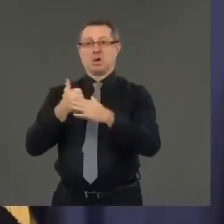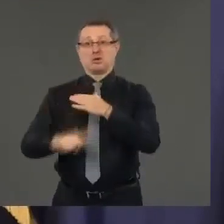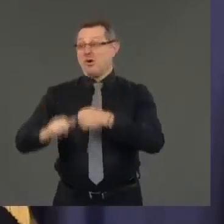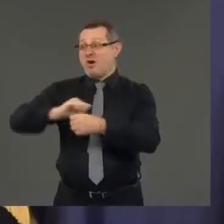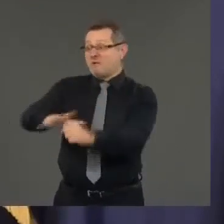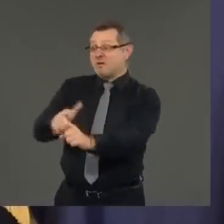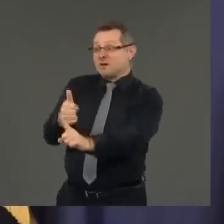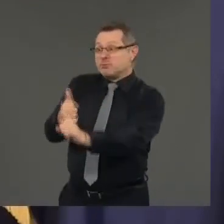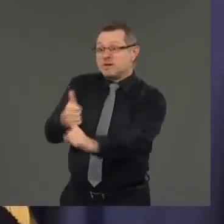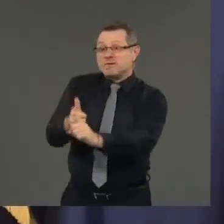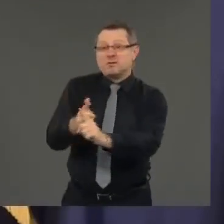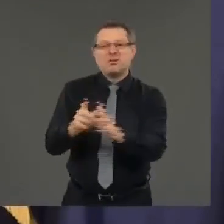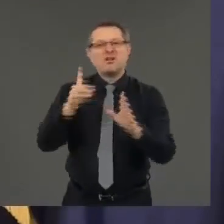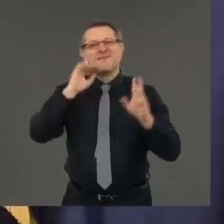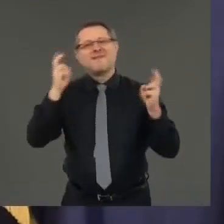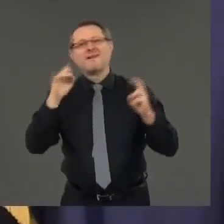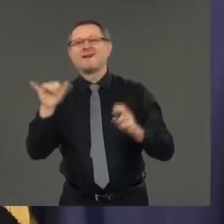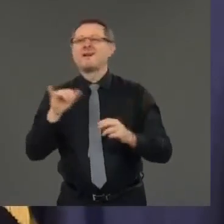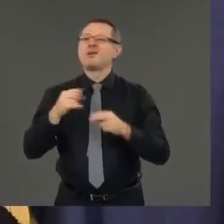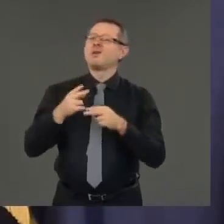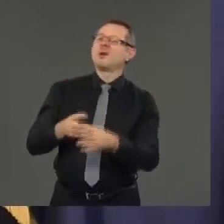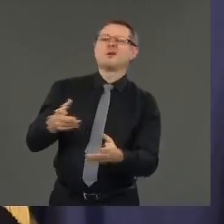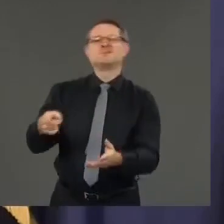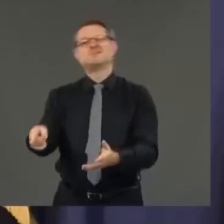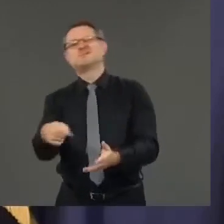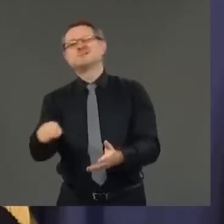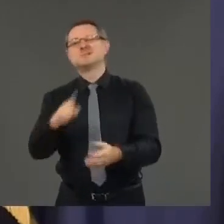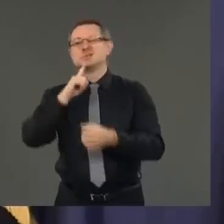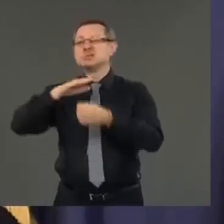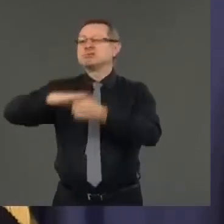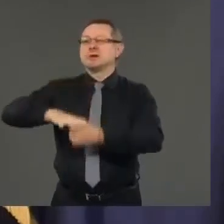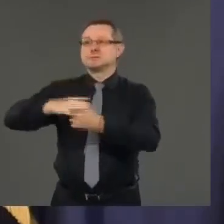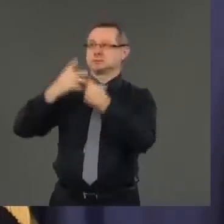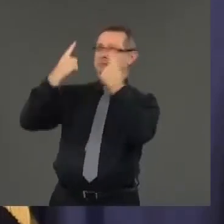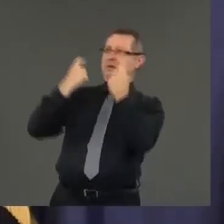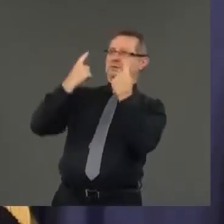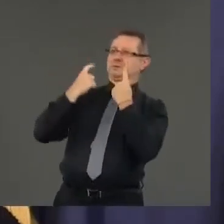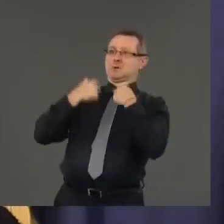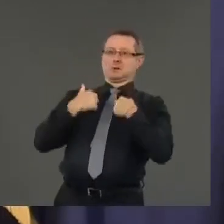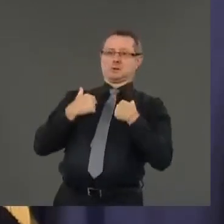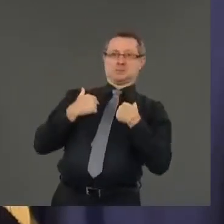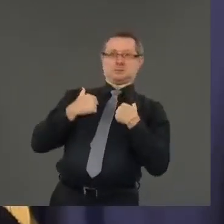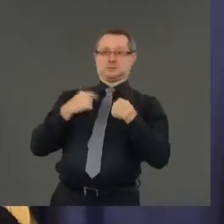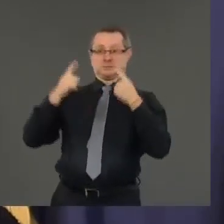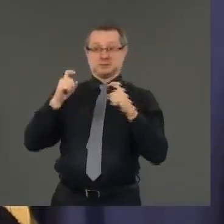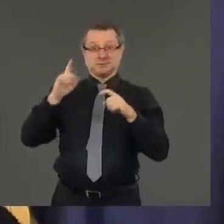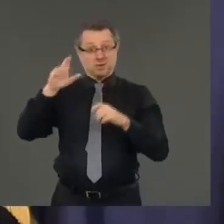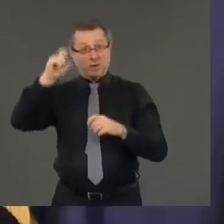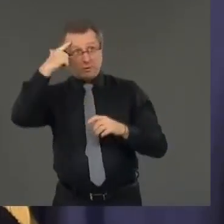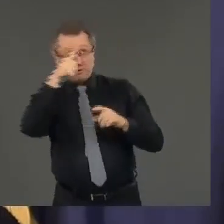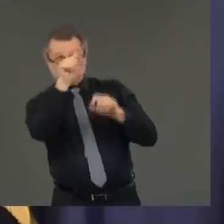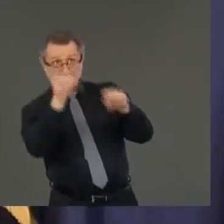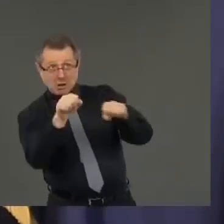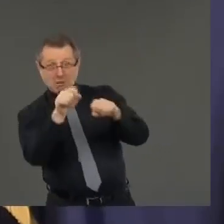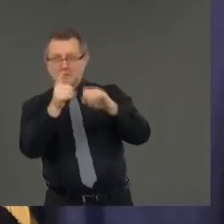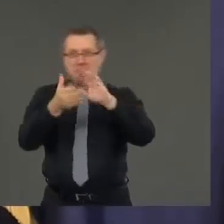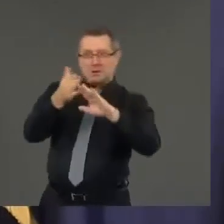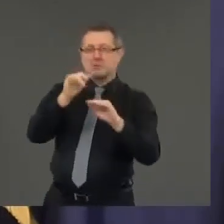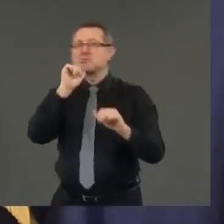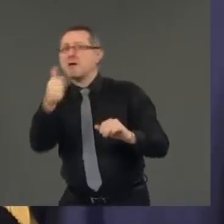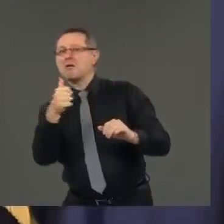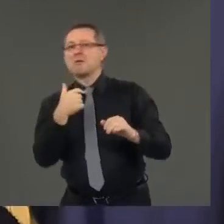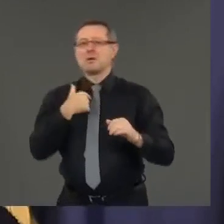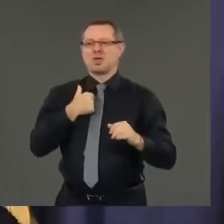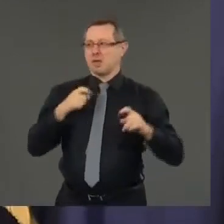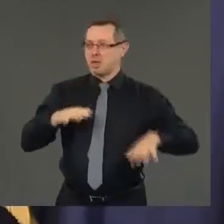governments could actually perform and what governments couldn't perform all those logistical things setting up testing sites coordinating